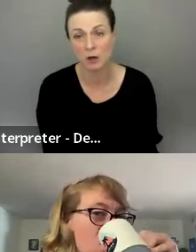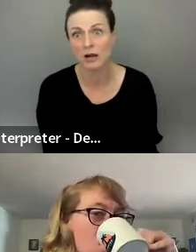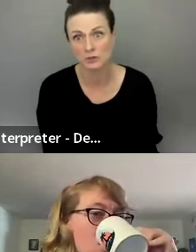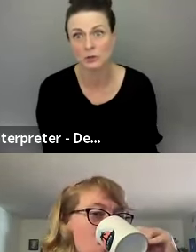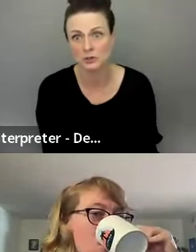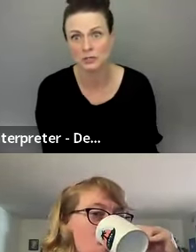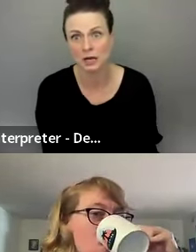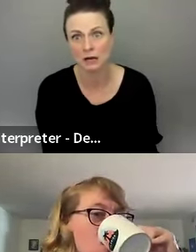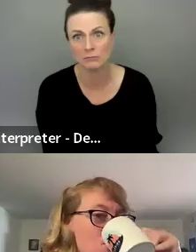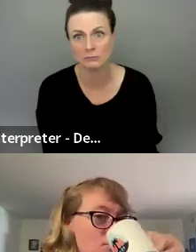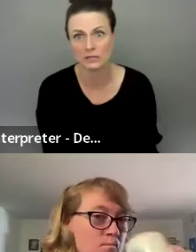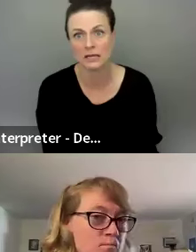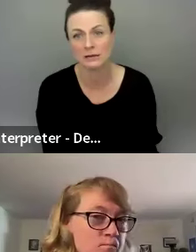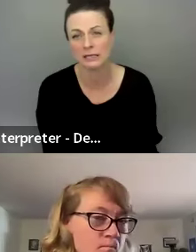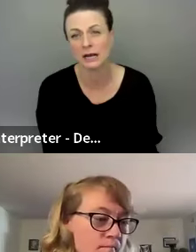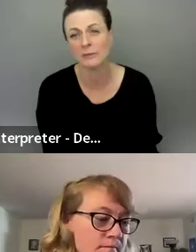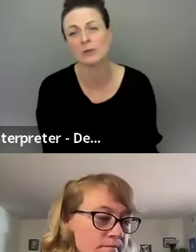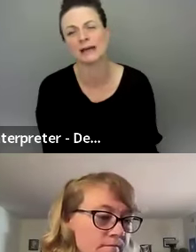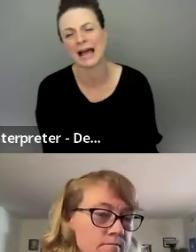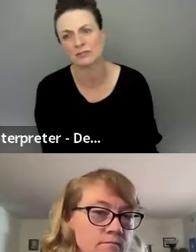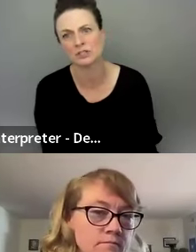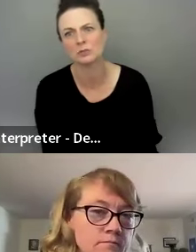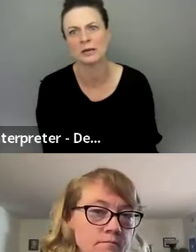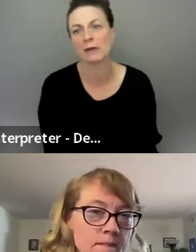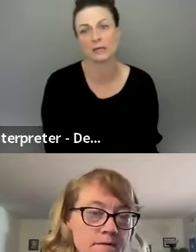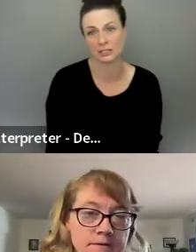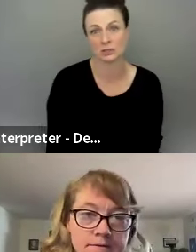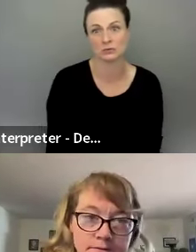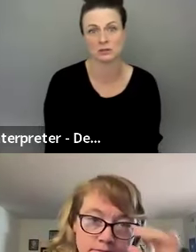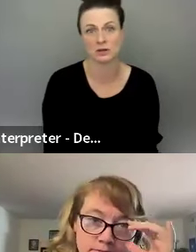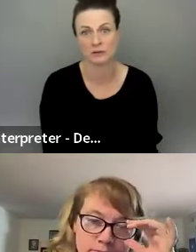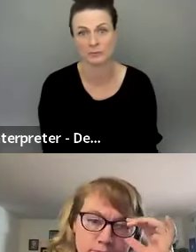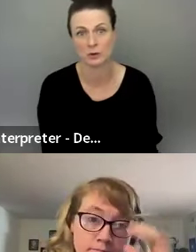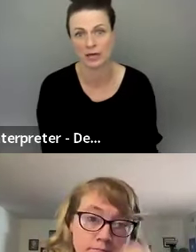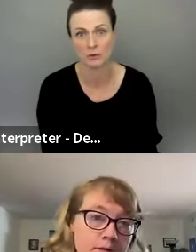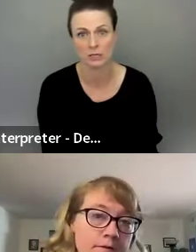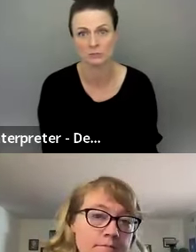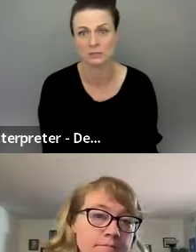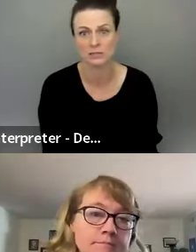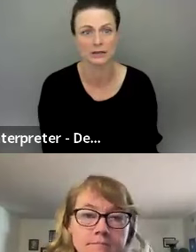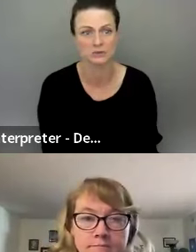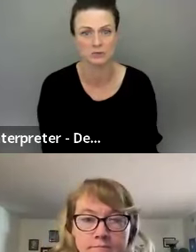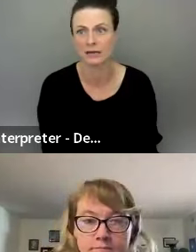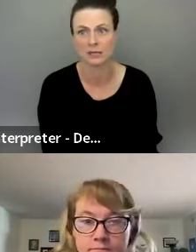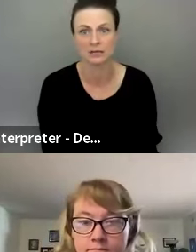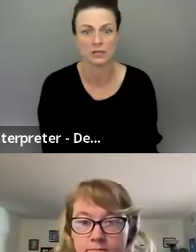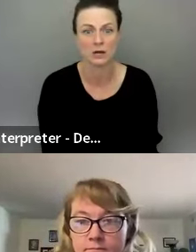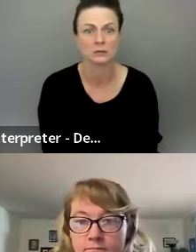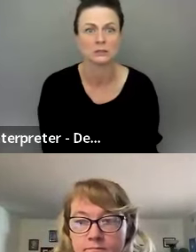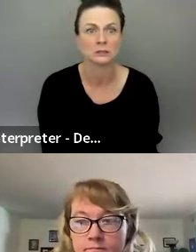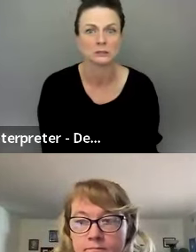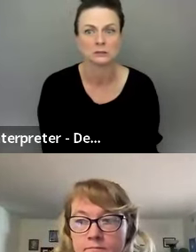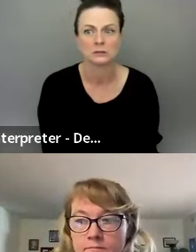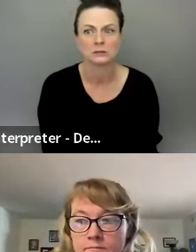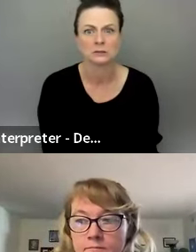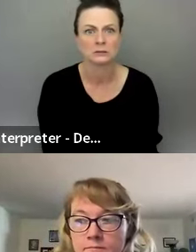on socials on, on the socials. Um, it, I mean, we don't have to, but I would like to, so if that would be okay, if we could take clips from that, make a video.